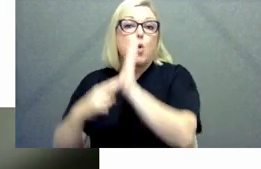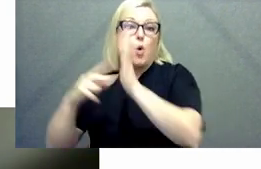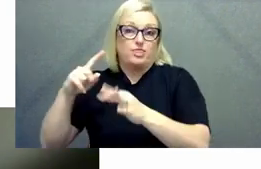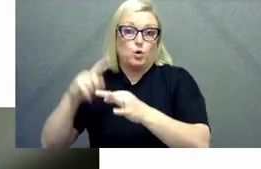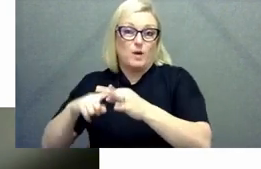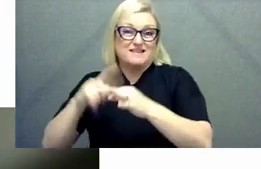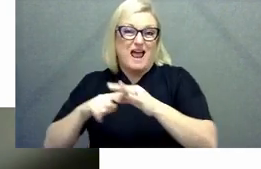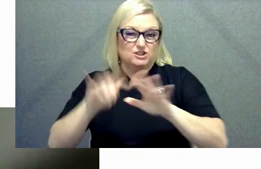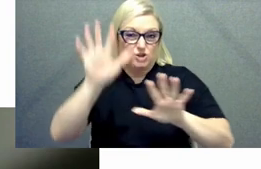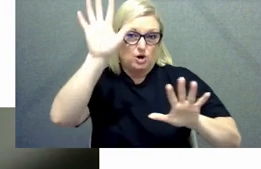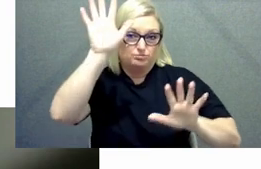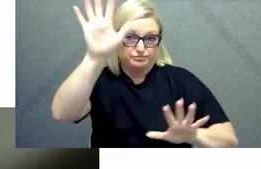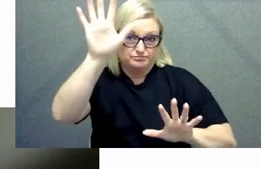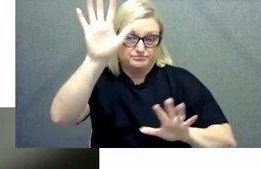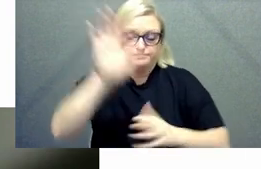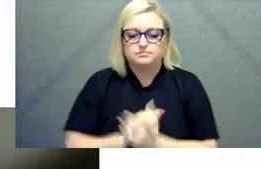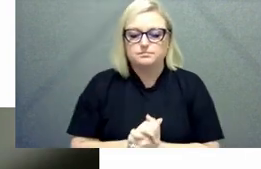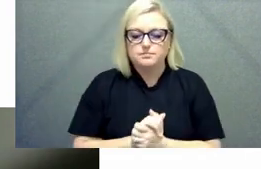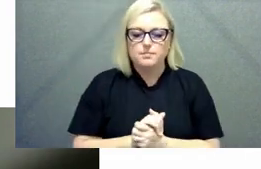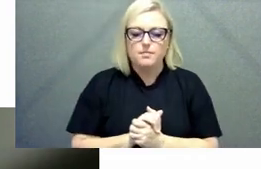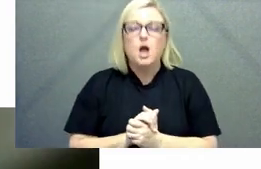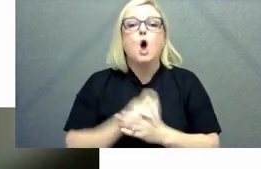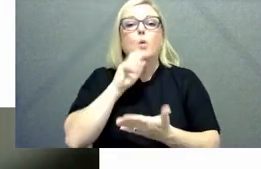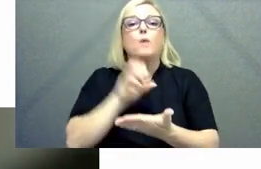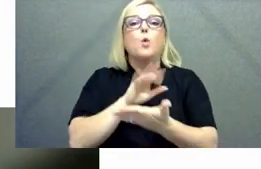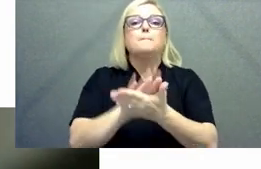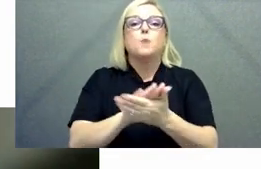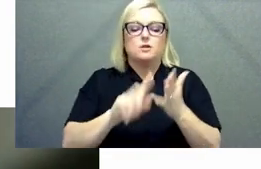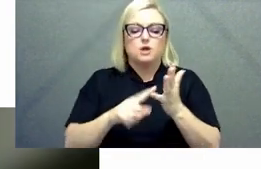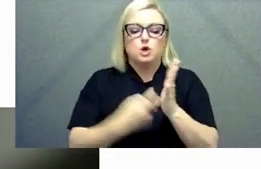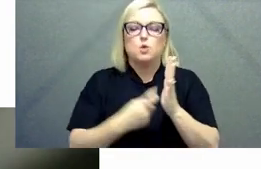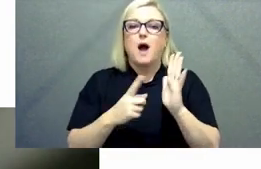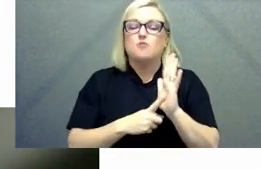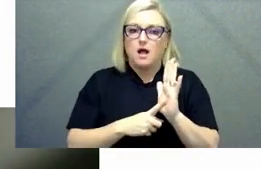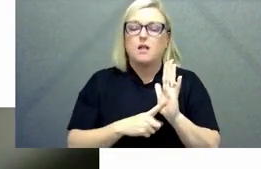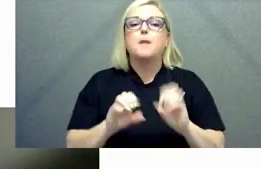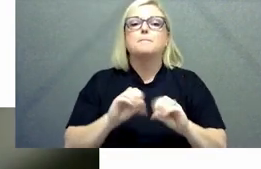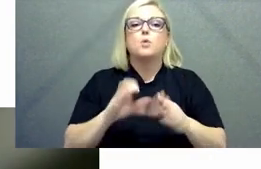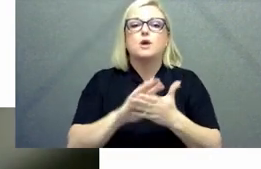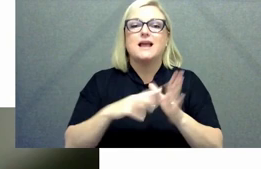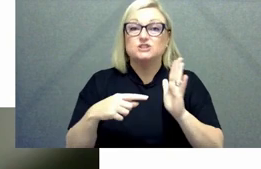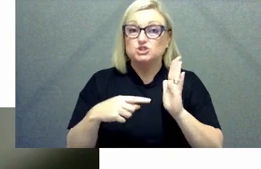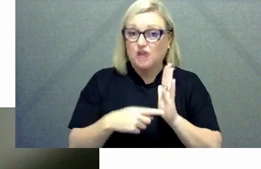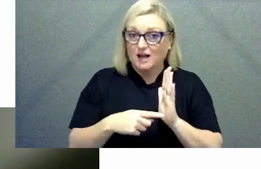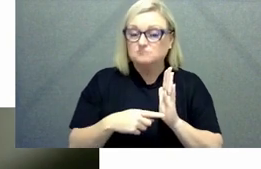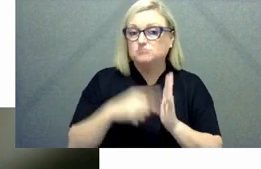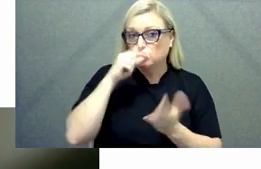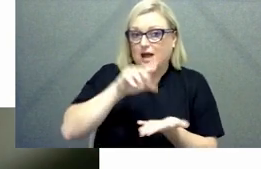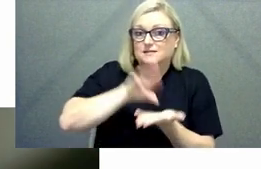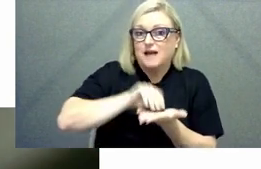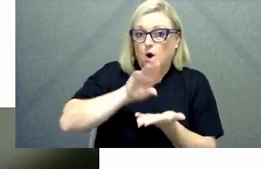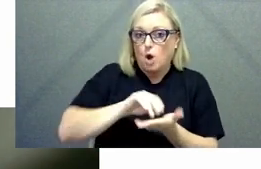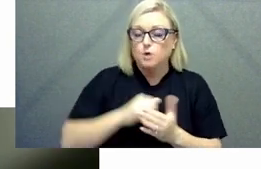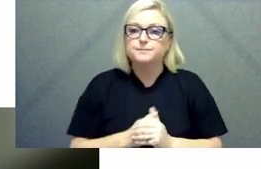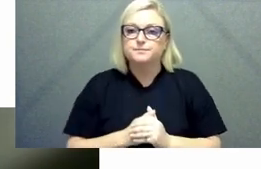the aps events team will put the url in the chat function now keep an eye out